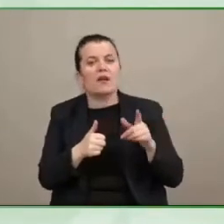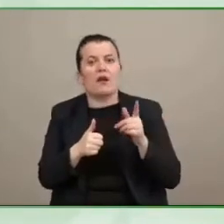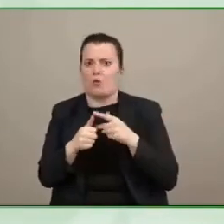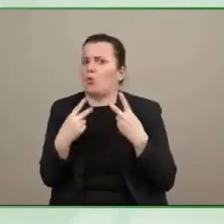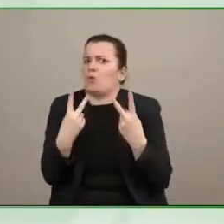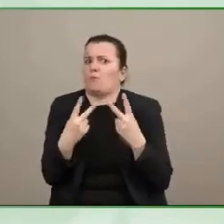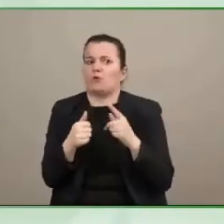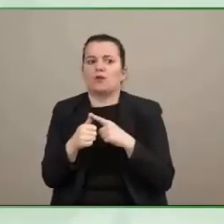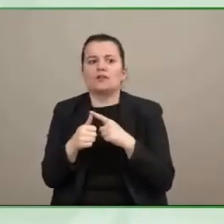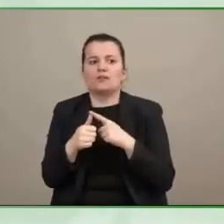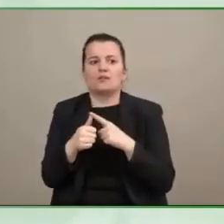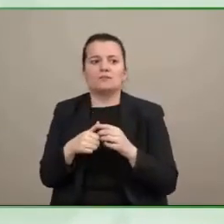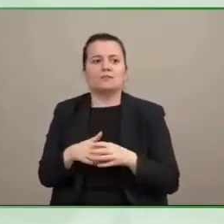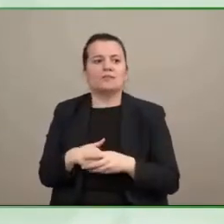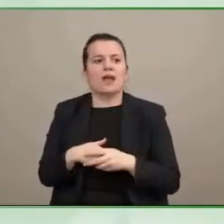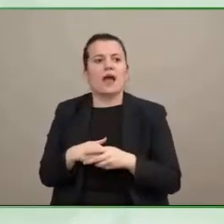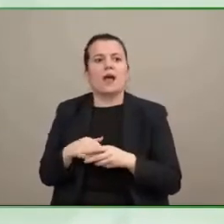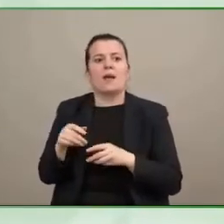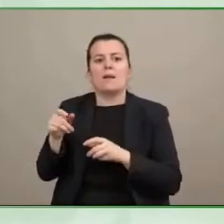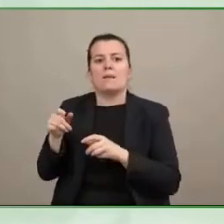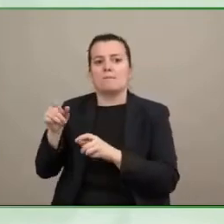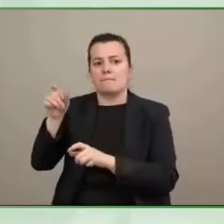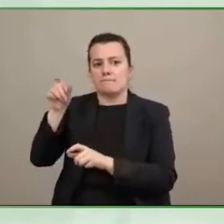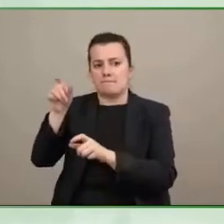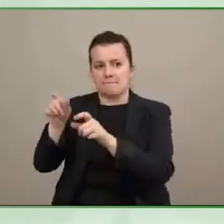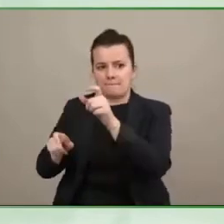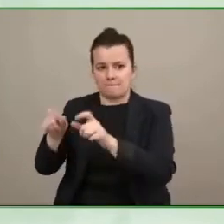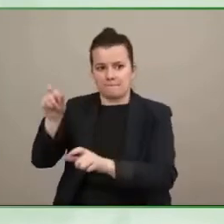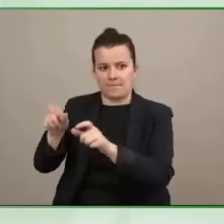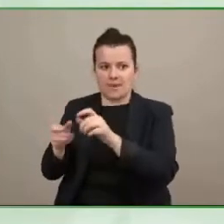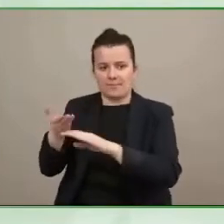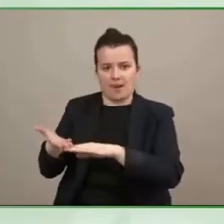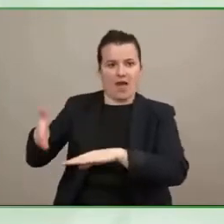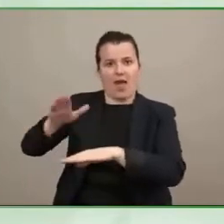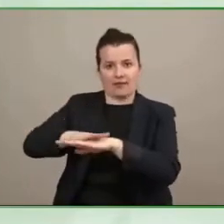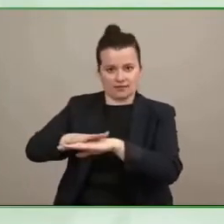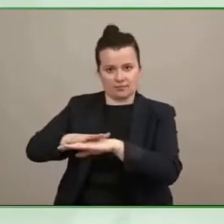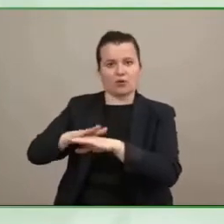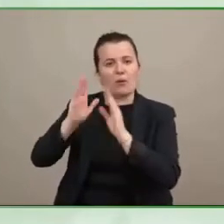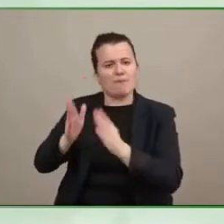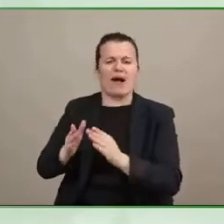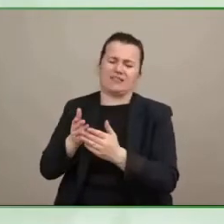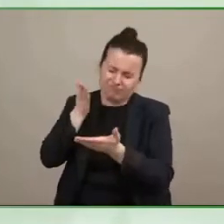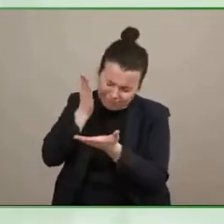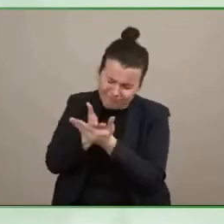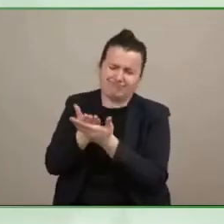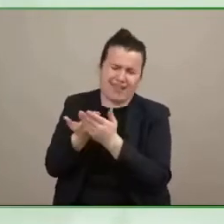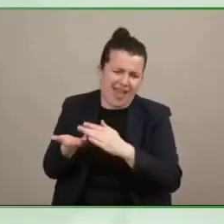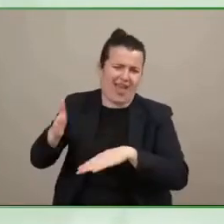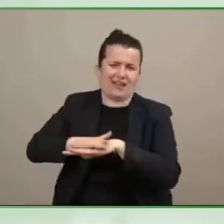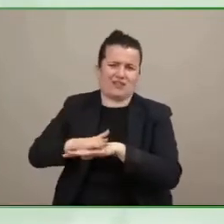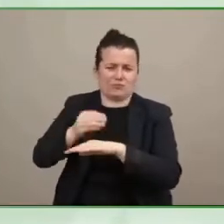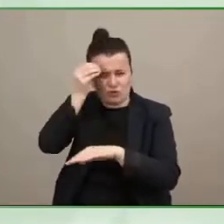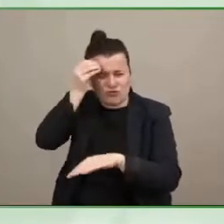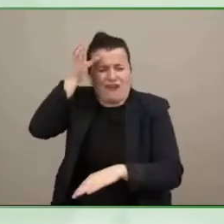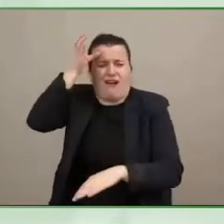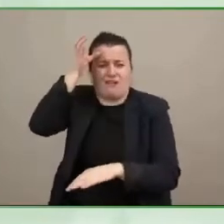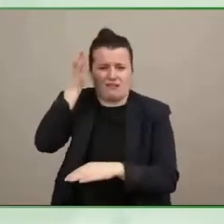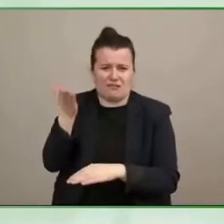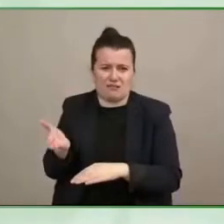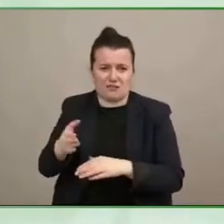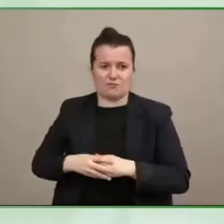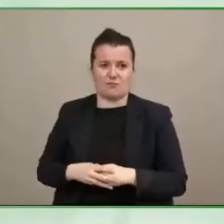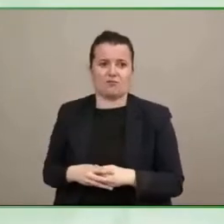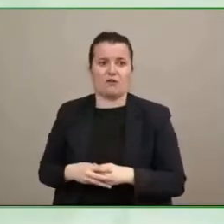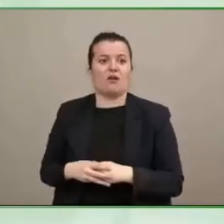those people who are experts in their field experts so having the knowledge on your disability is one thing but you should also be a